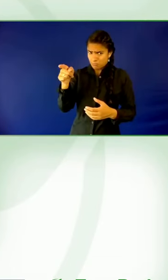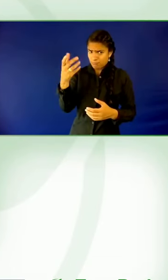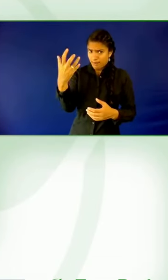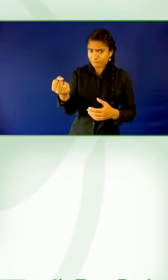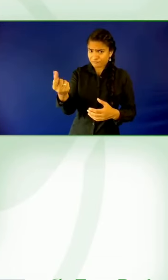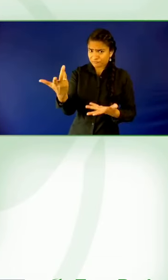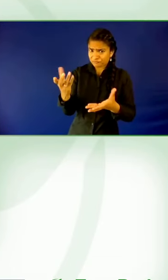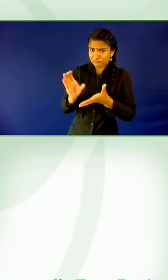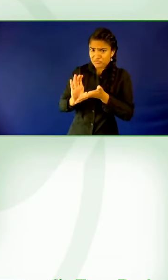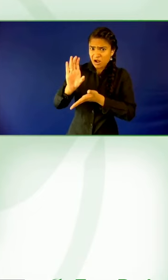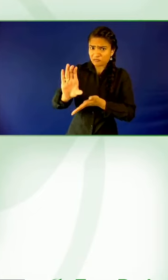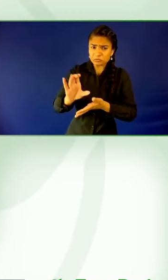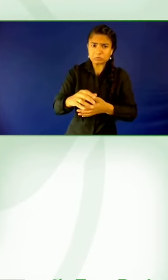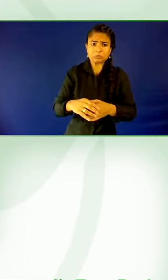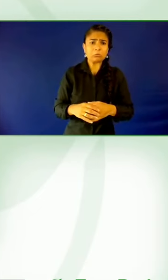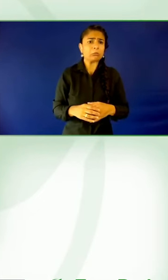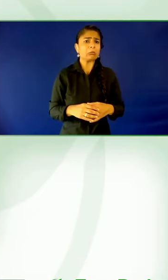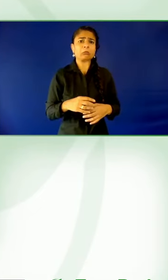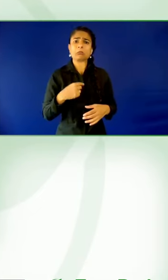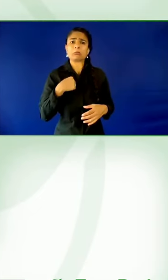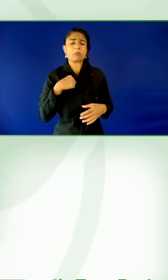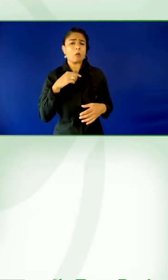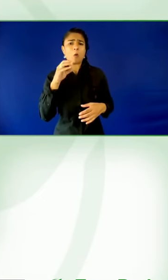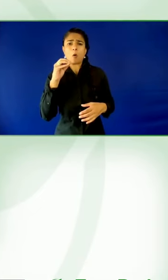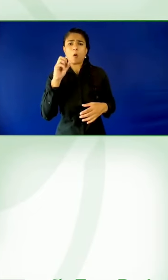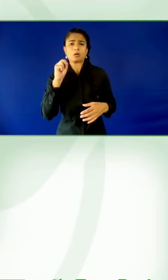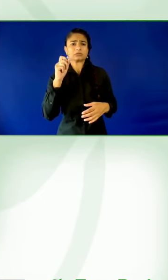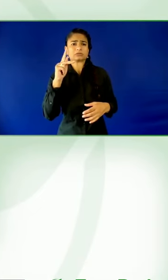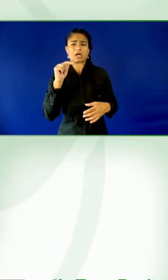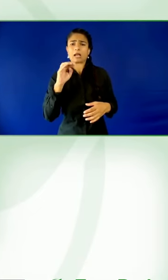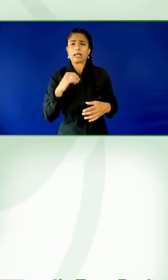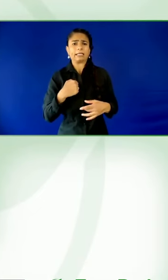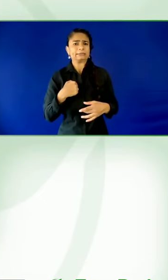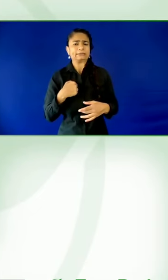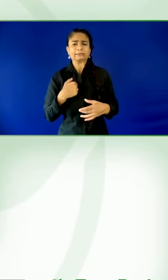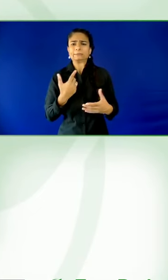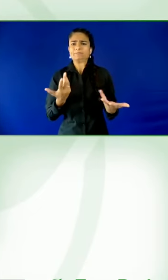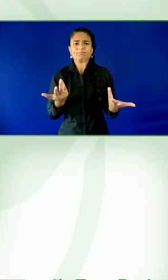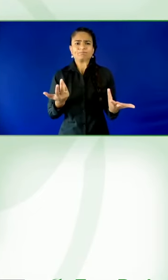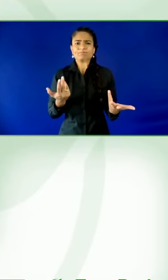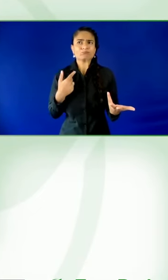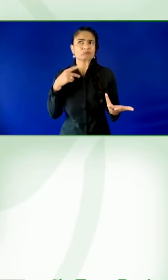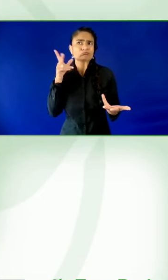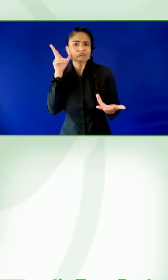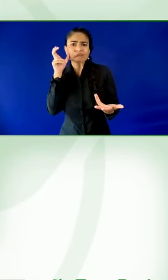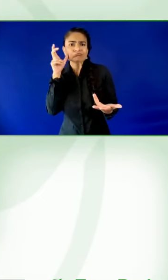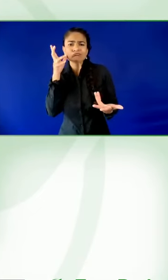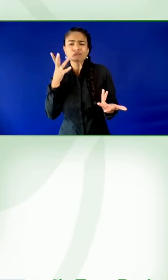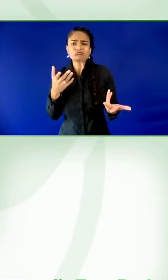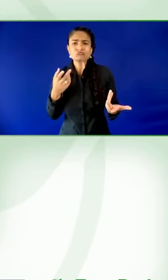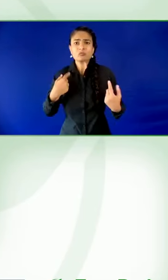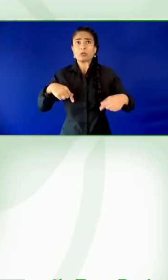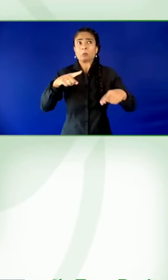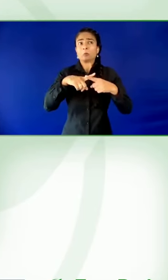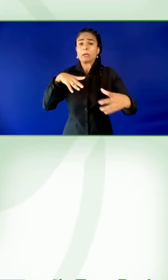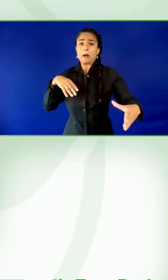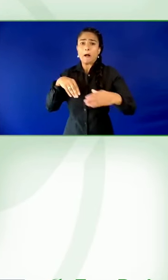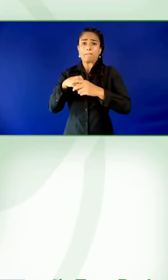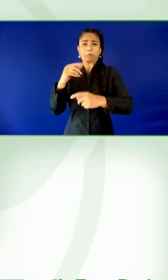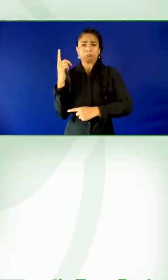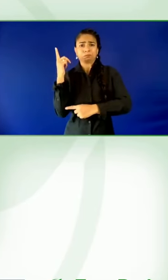sure, and that's why I was raising my hand. I just wanted to tell you that we are investing our knowledge because we are